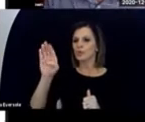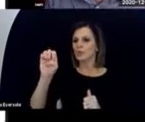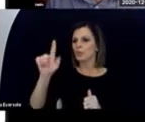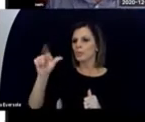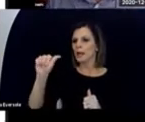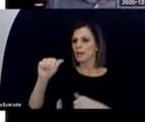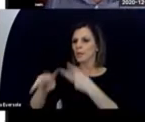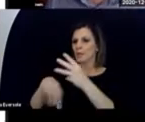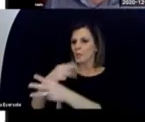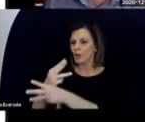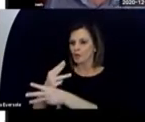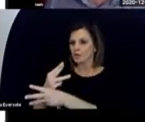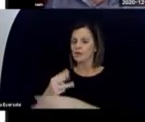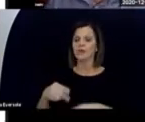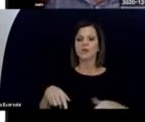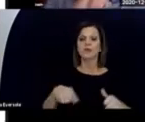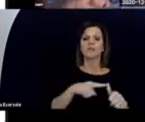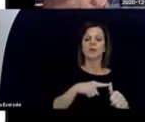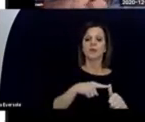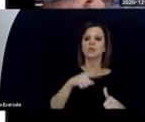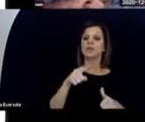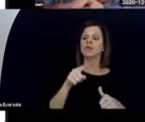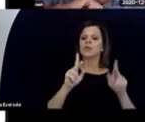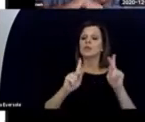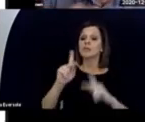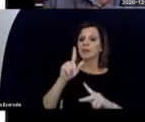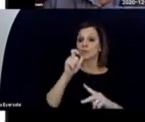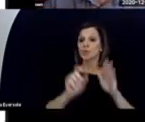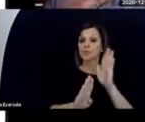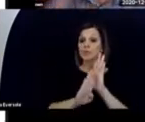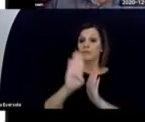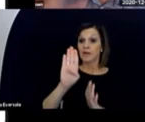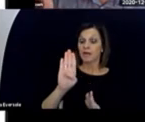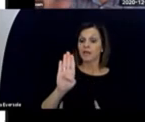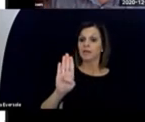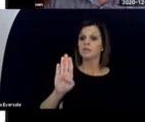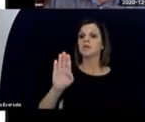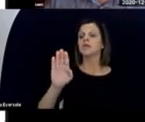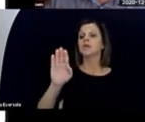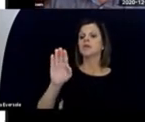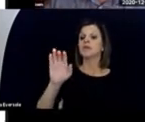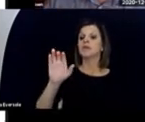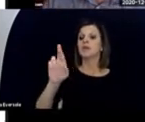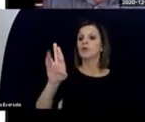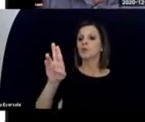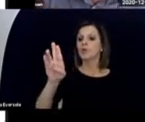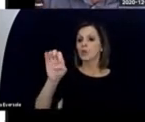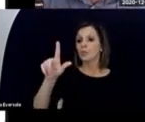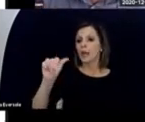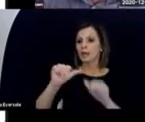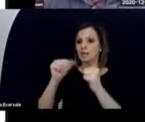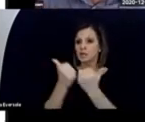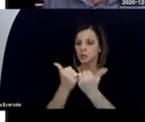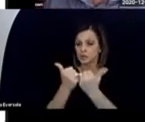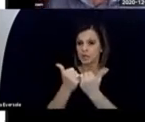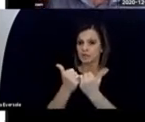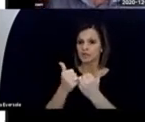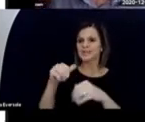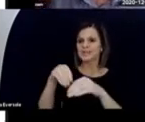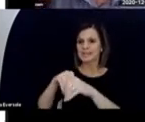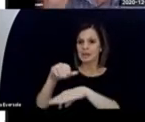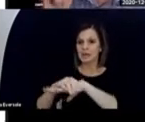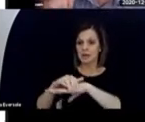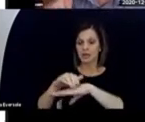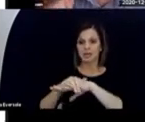world. First of all, the people who created the Deaf-Blind and Rubella Association in